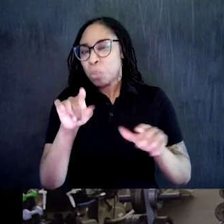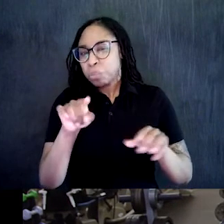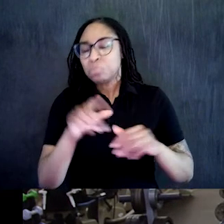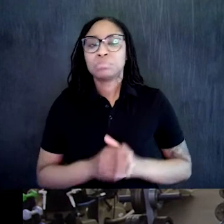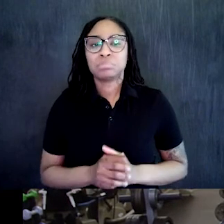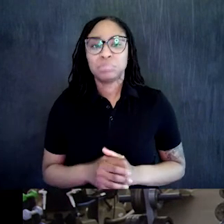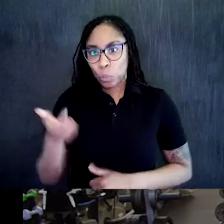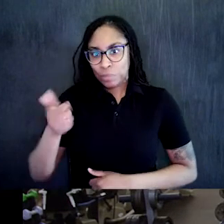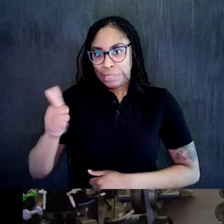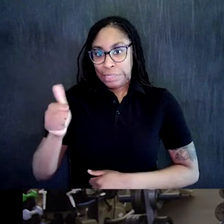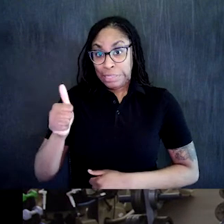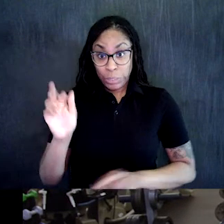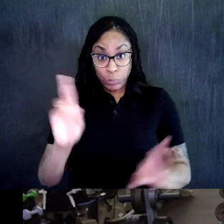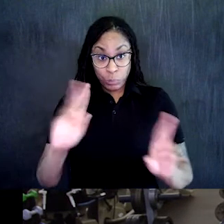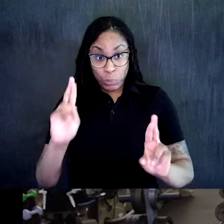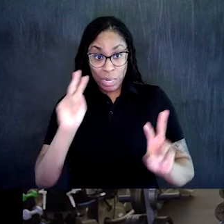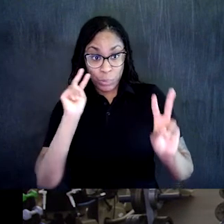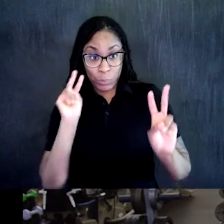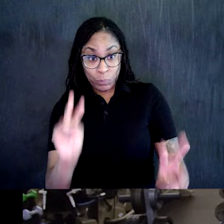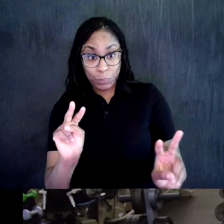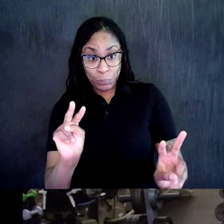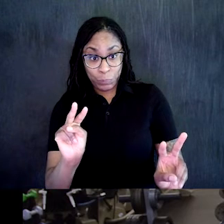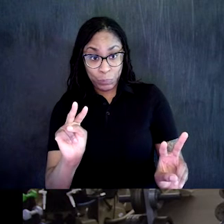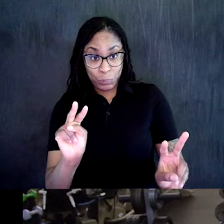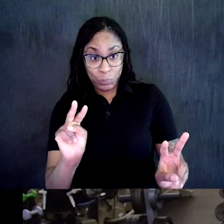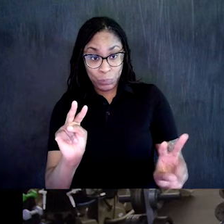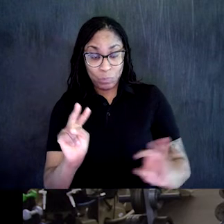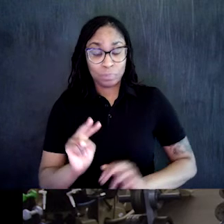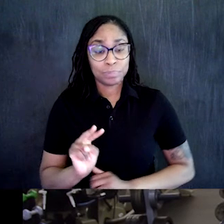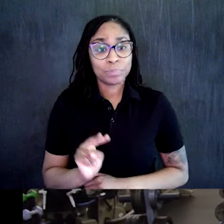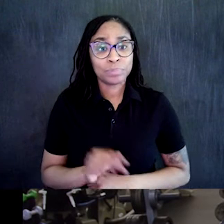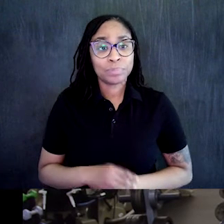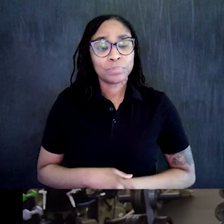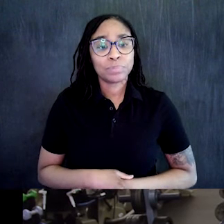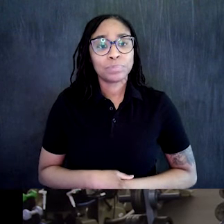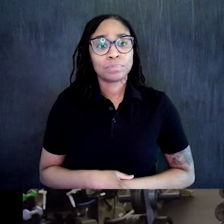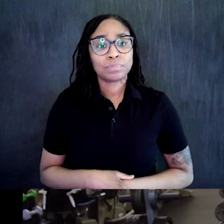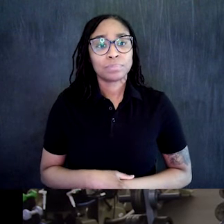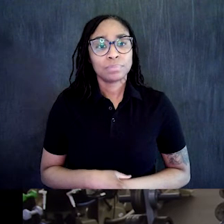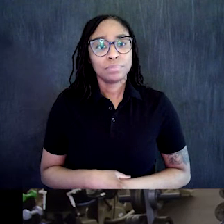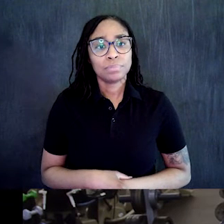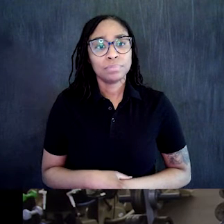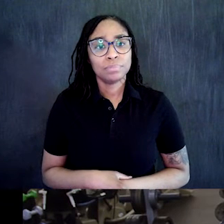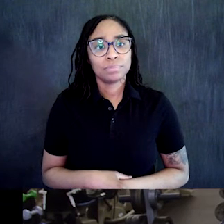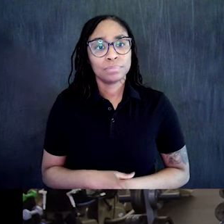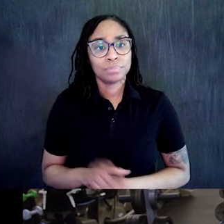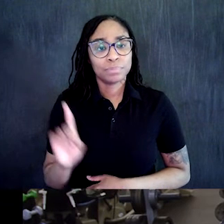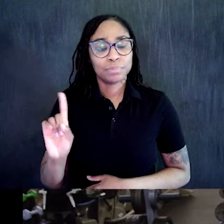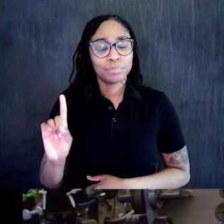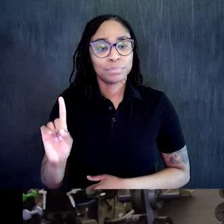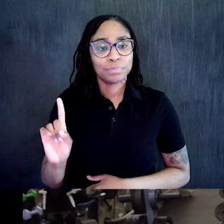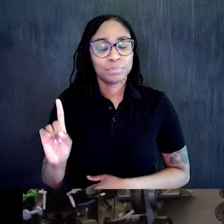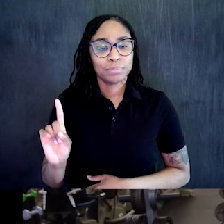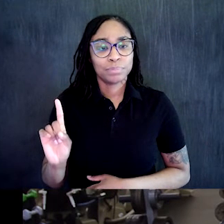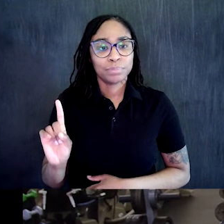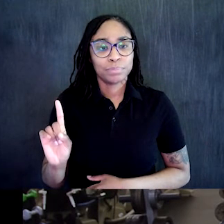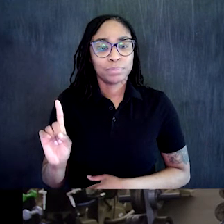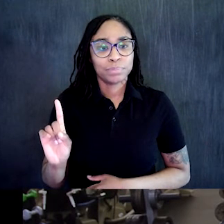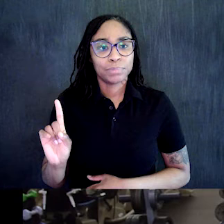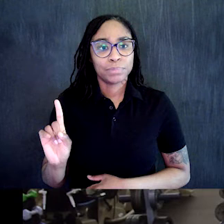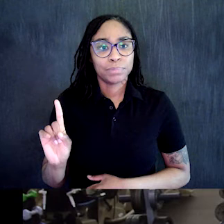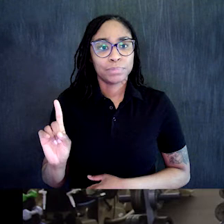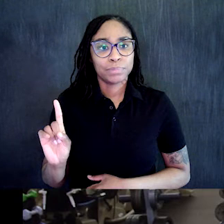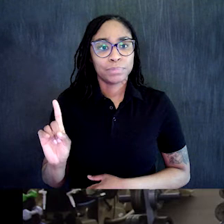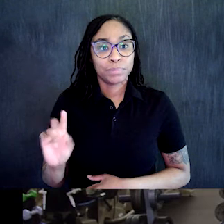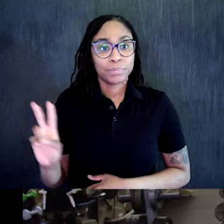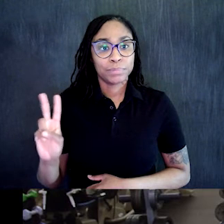All right? So once again from the side. So hinging at the hips, nice flat back, coming back up. If